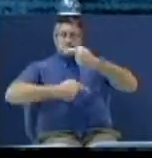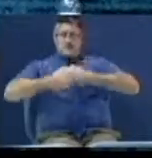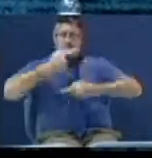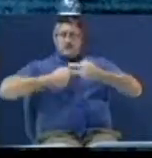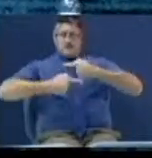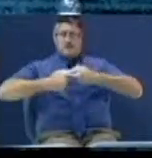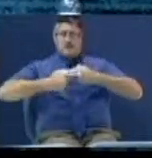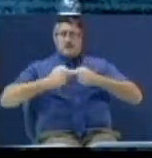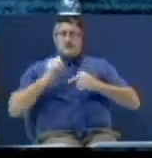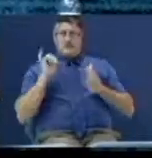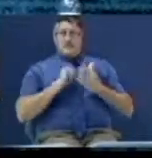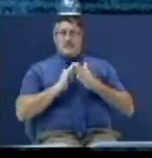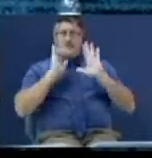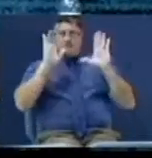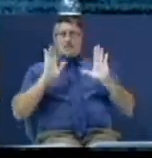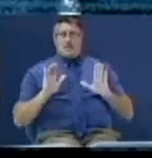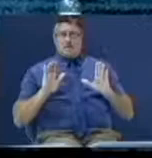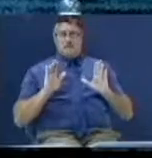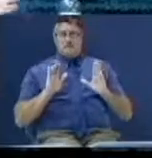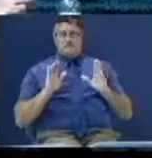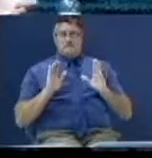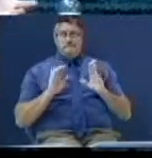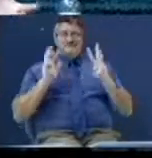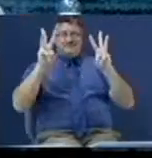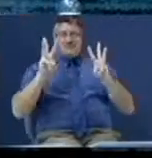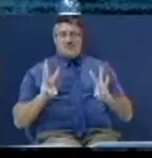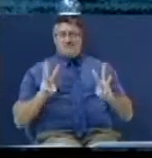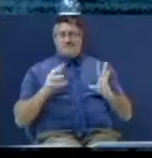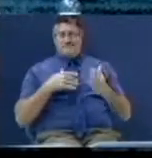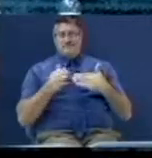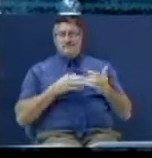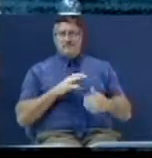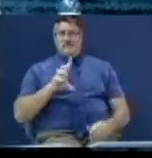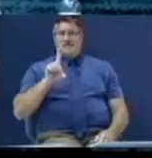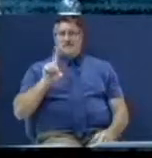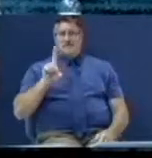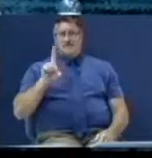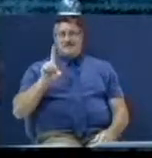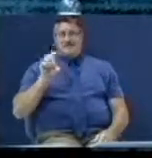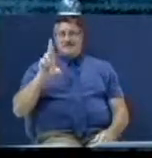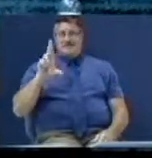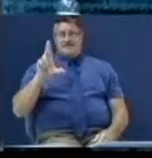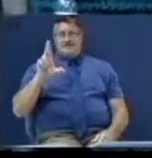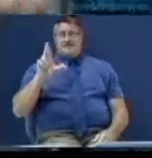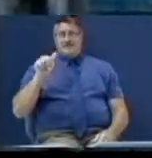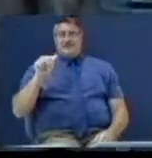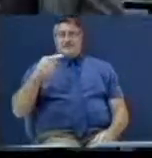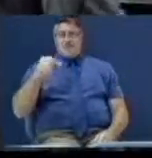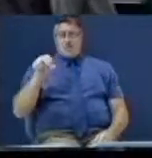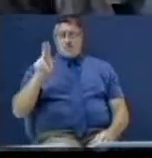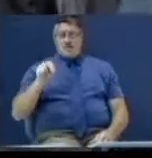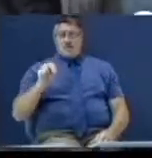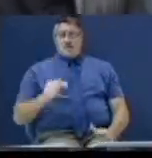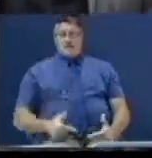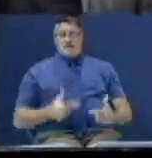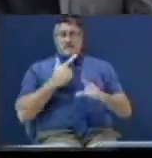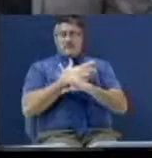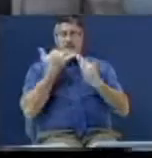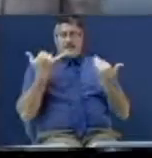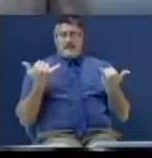That's the wonder. And the dragon himself. By the way, friends, we're living right here.